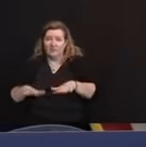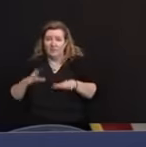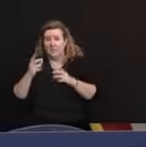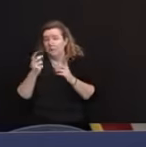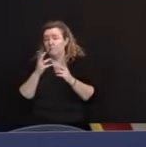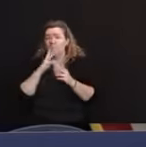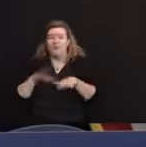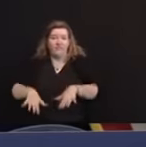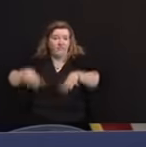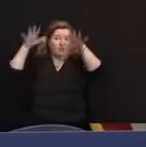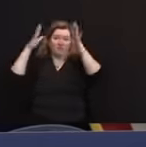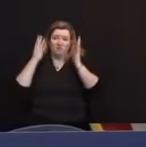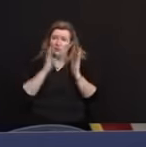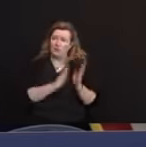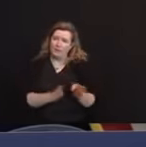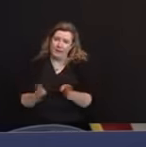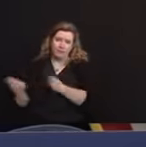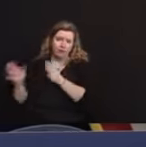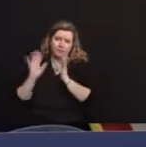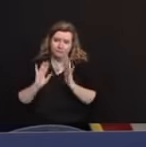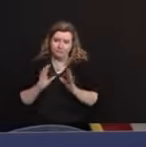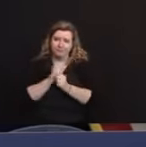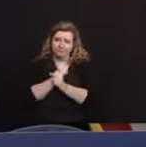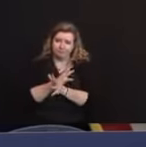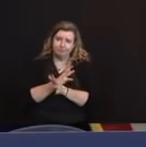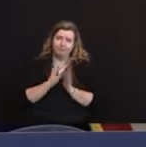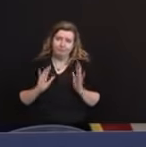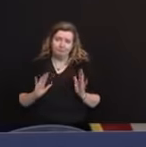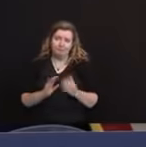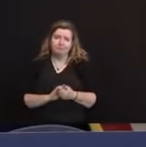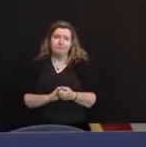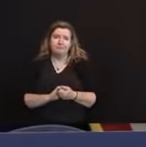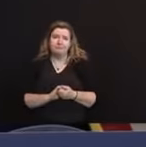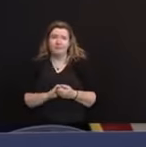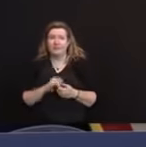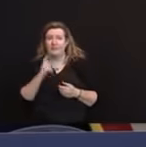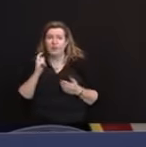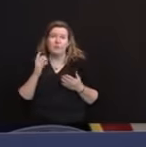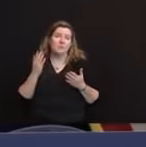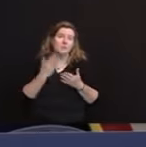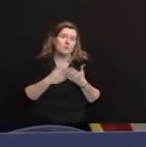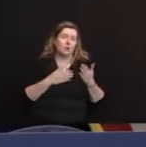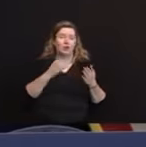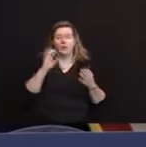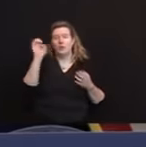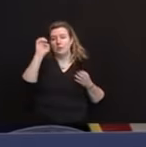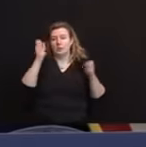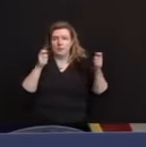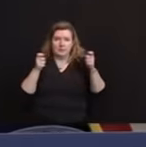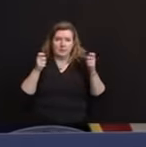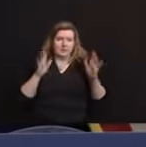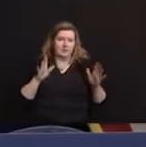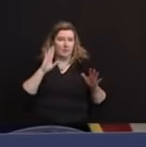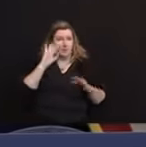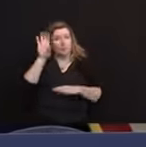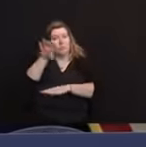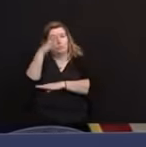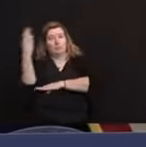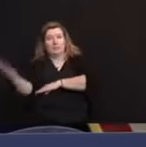preparedness is one of those pillars of emergency management and just recommend that everybody, even though it's Christmas morning to the governor's point,